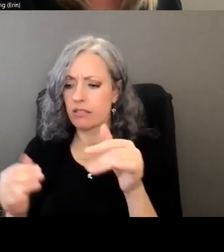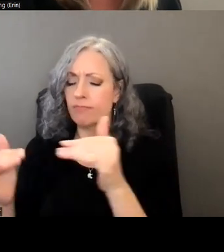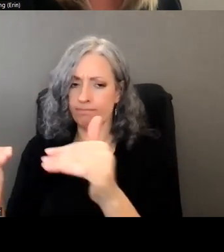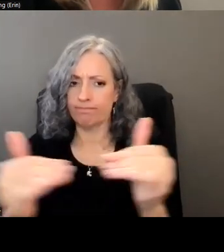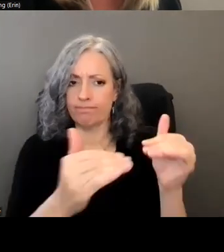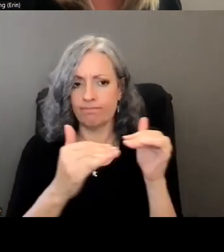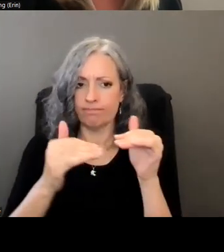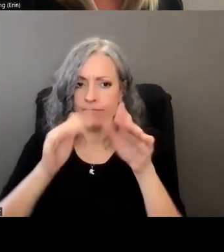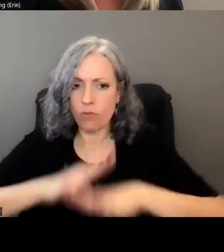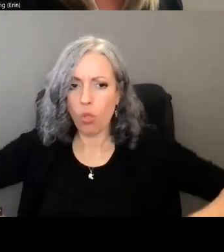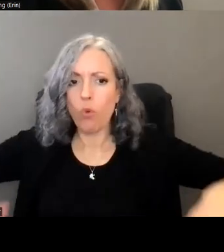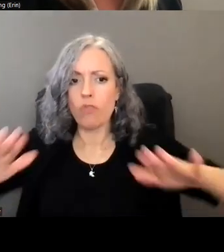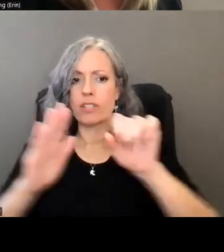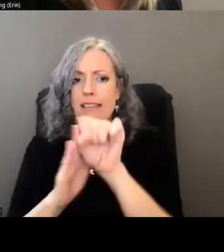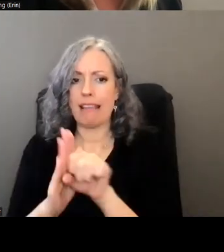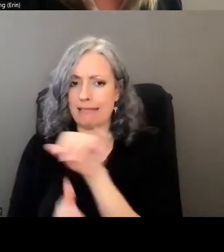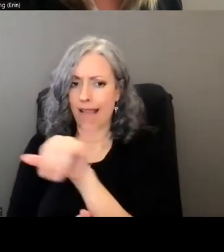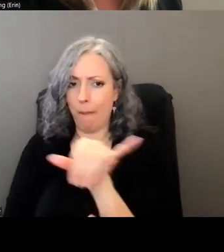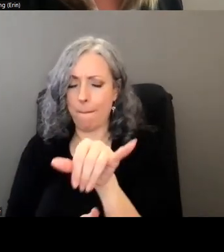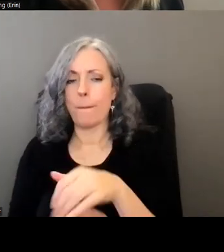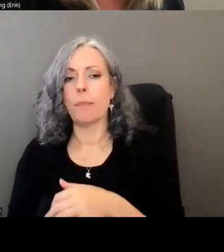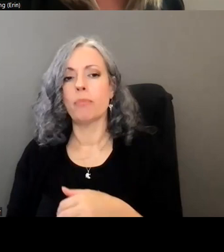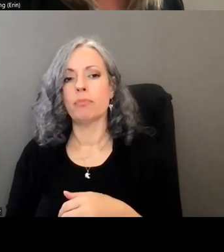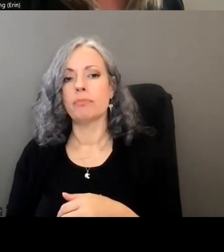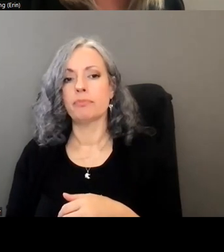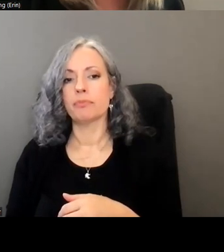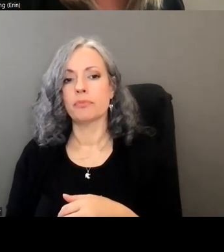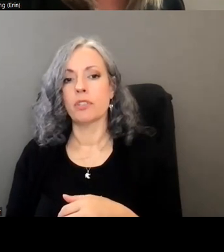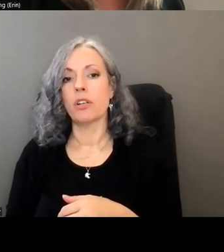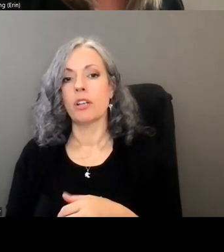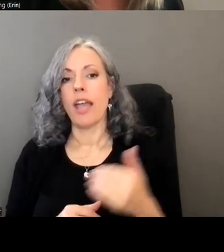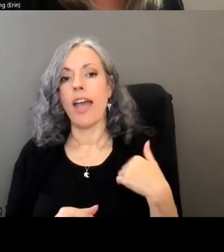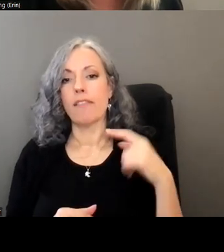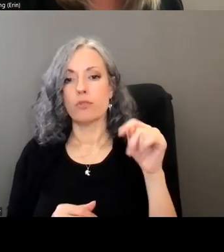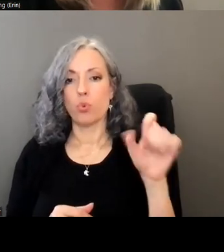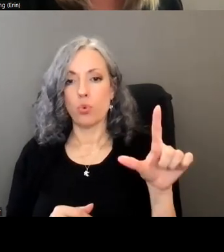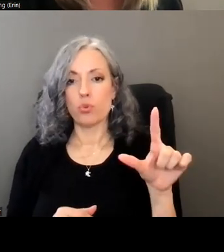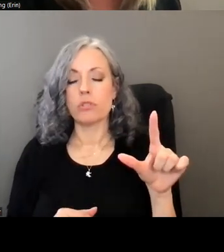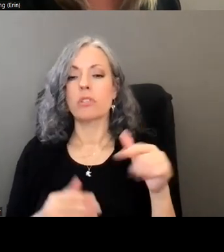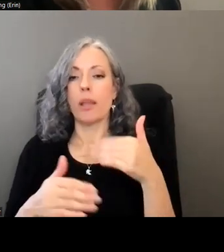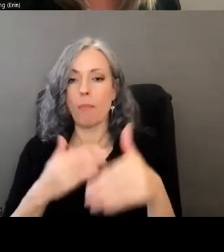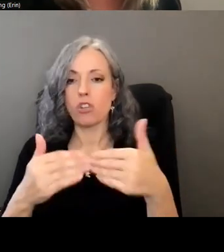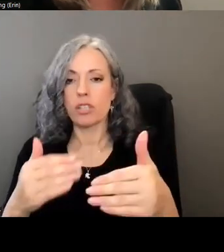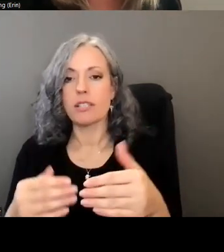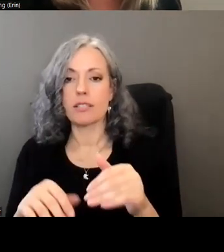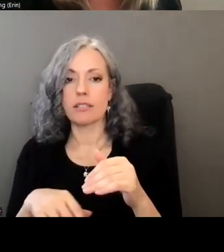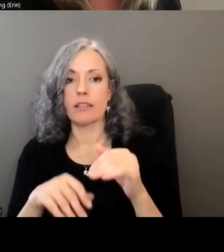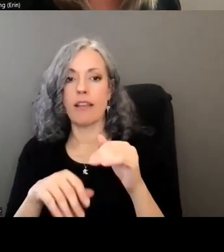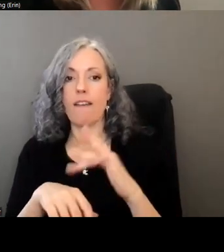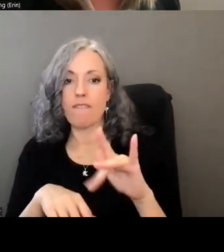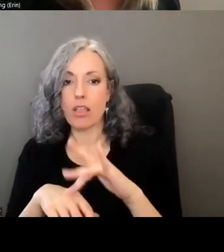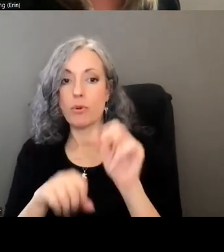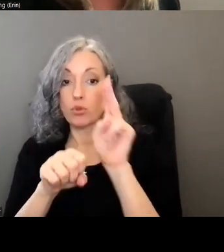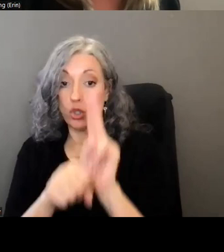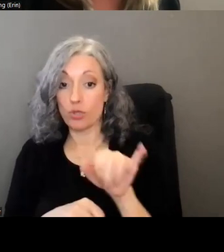across the data uh and then uh on the back end having tools and processes available to effectively use the